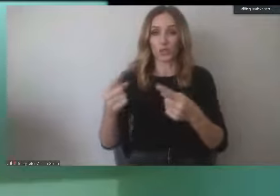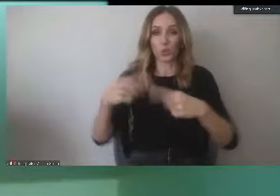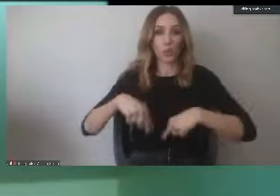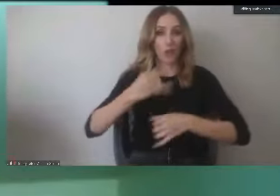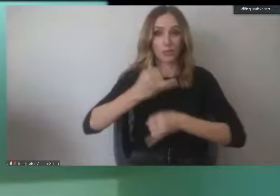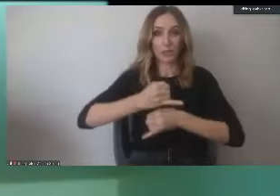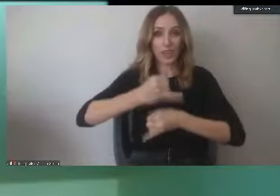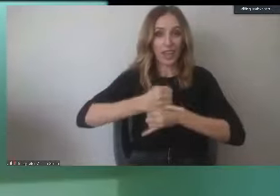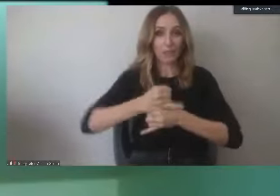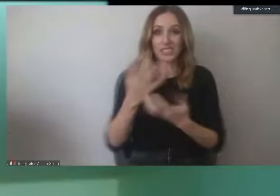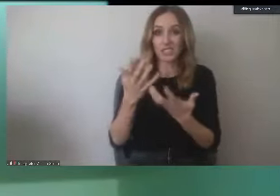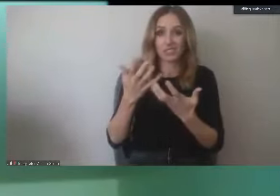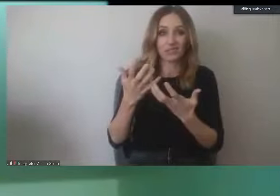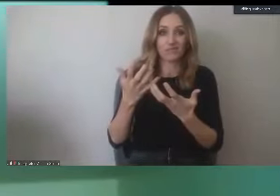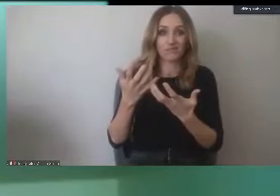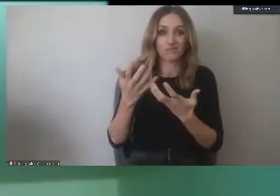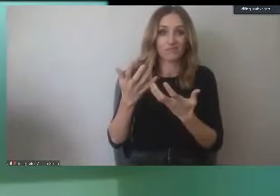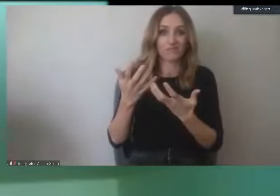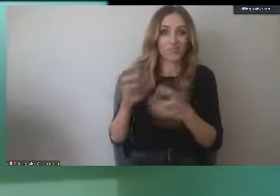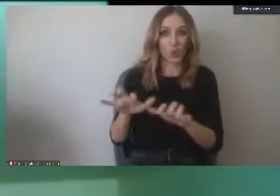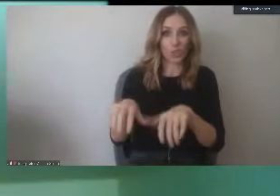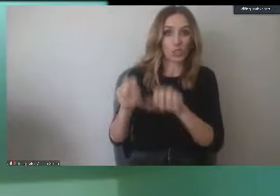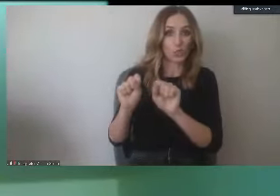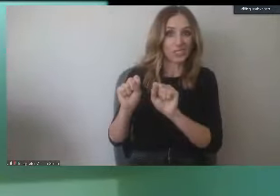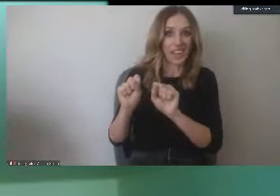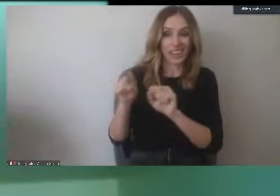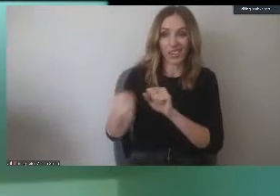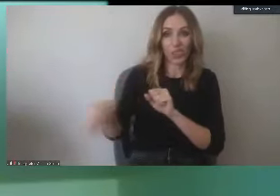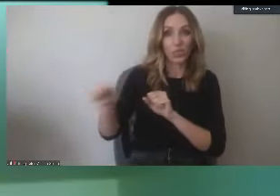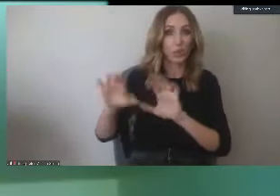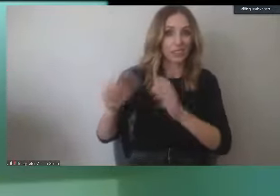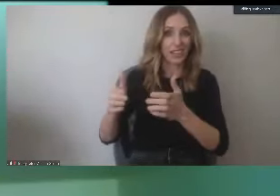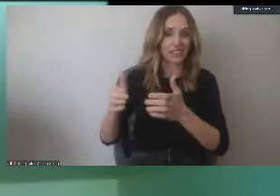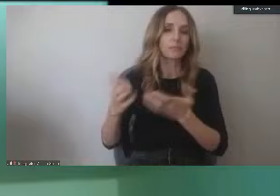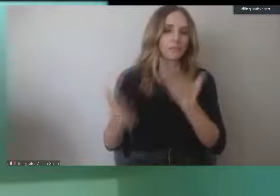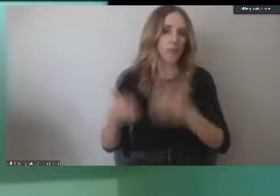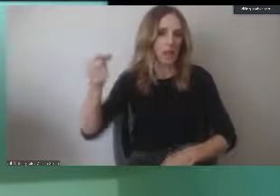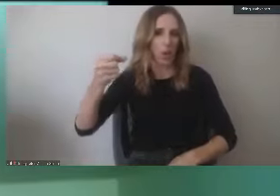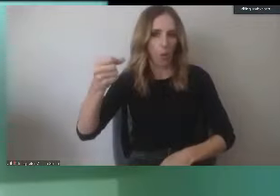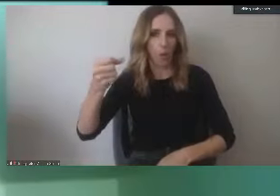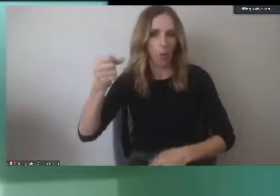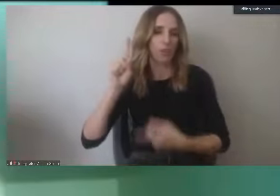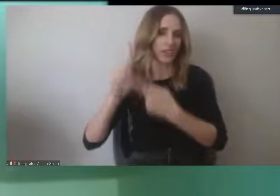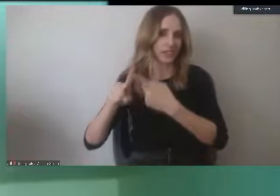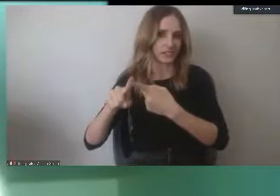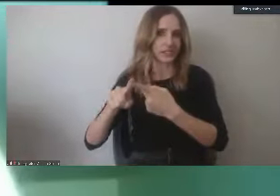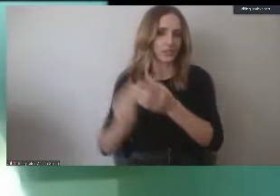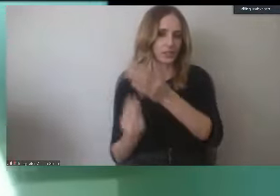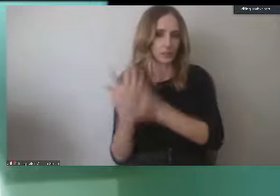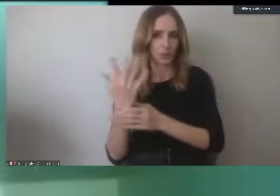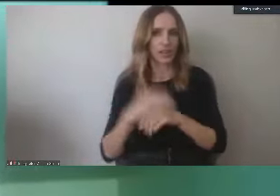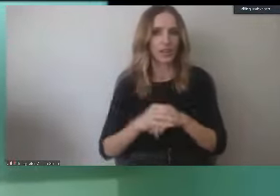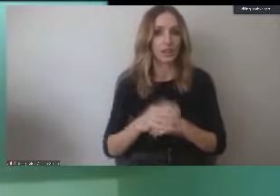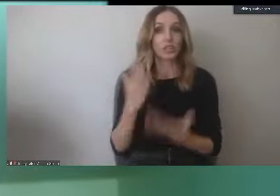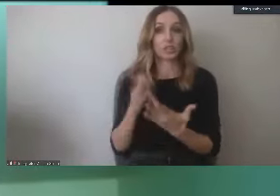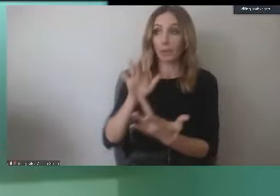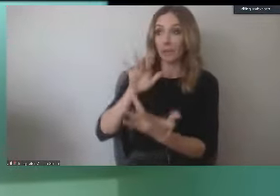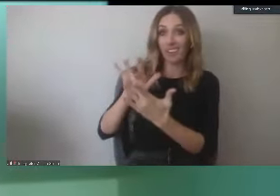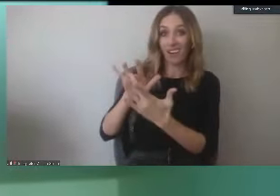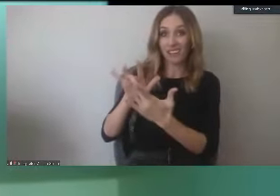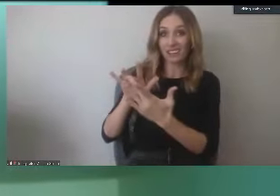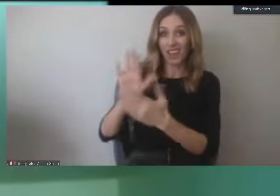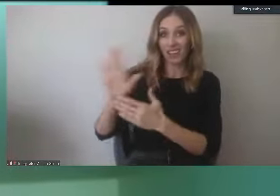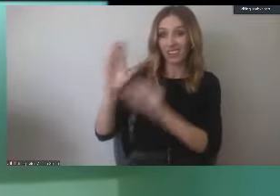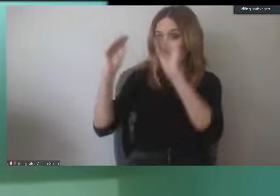and you don't want to take those classes, then you may want to hold off until spring. And you may want to contact the faculty member and get some reassurance